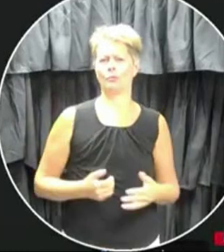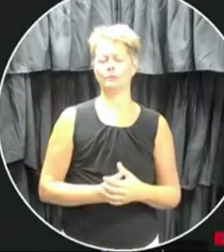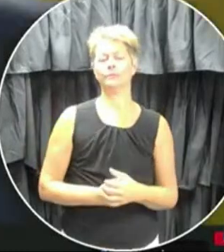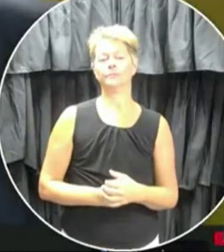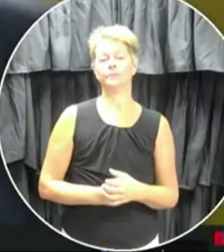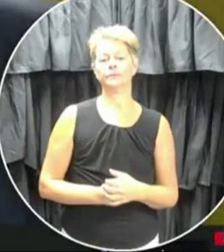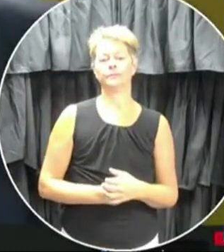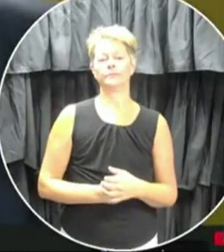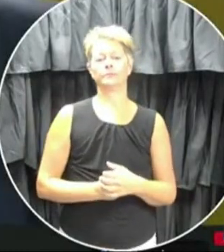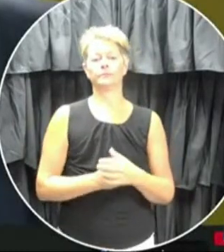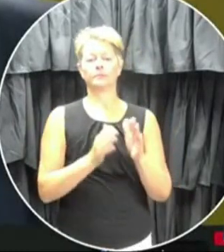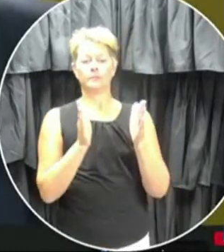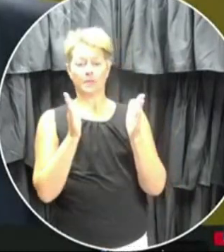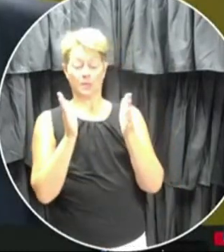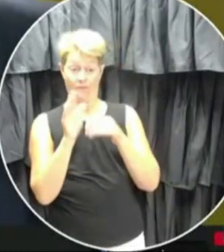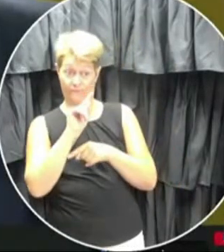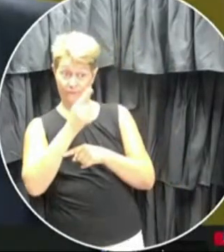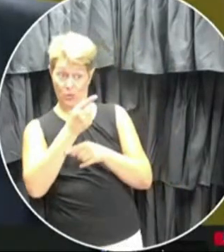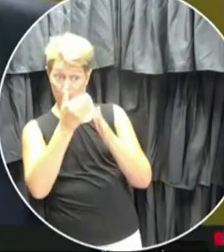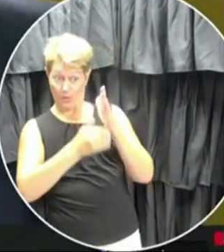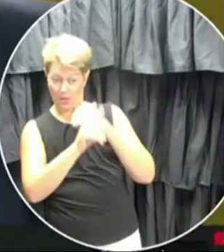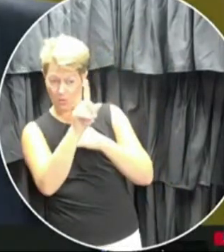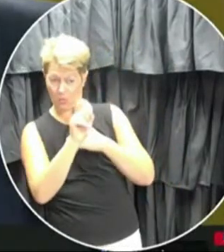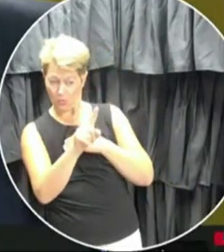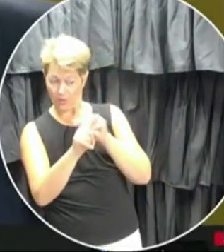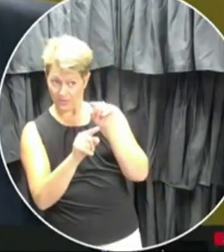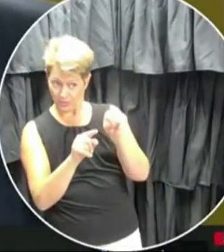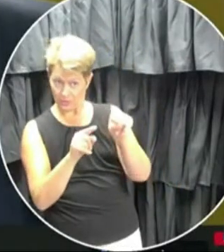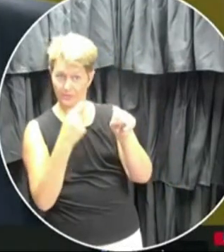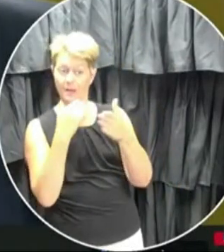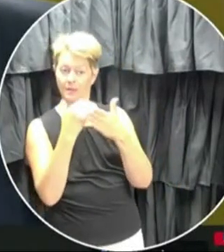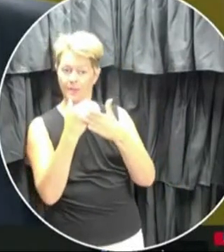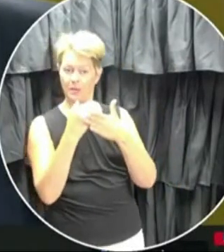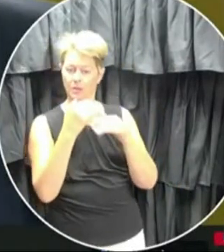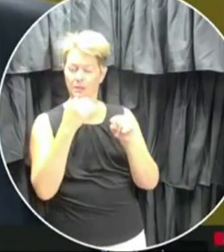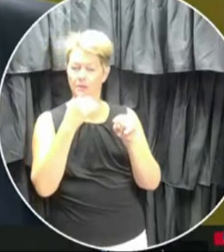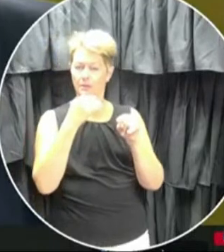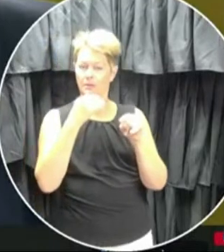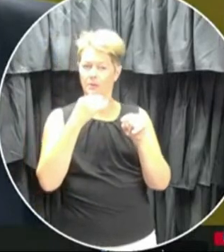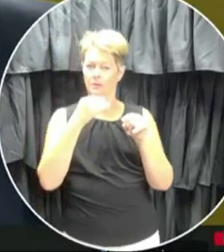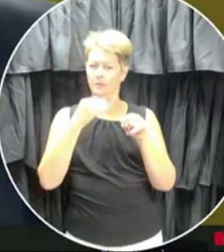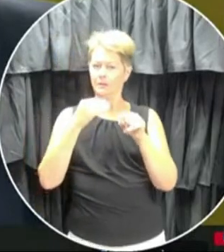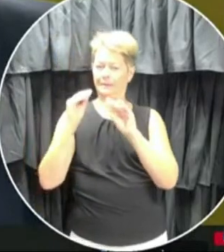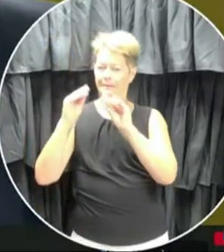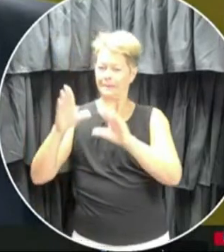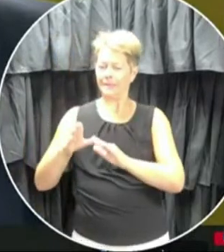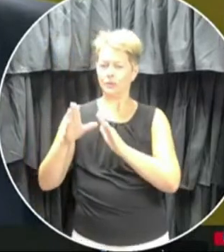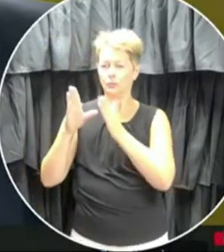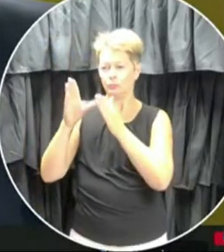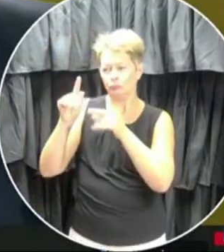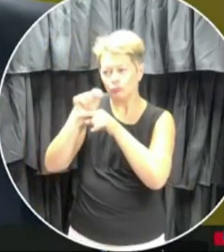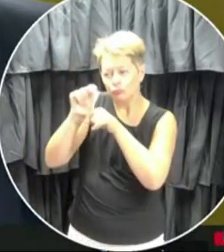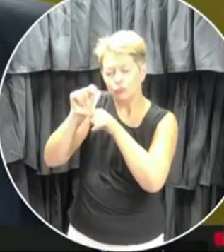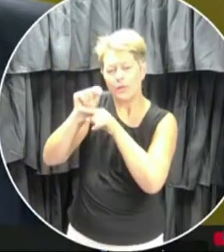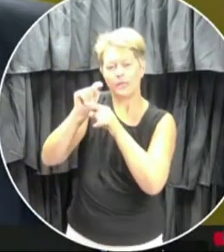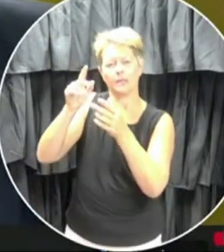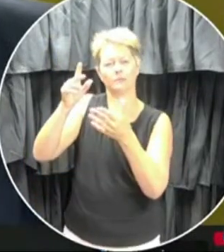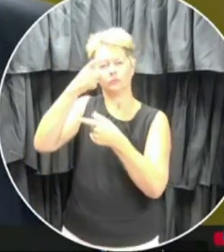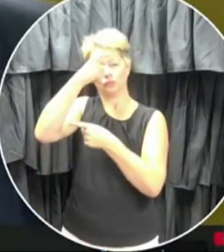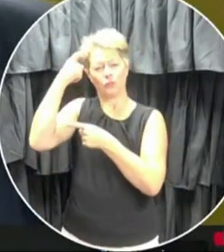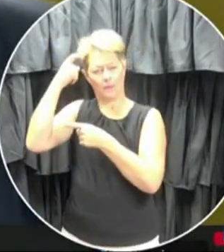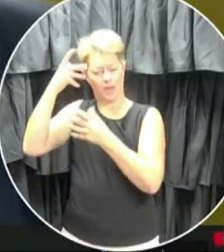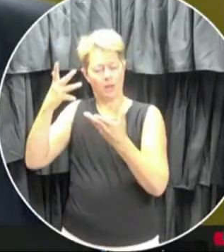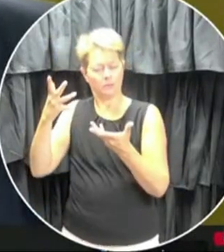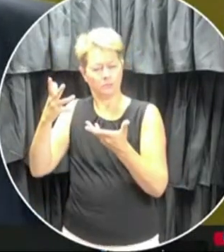So reference to your first question, regard to trauma informed practice that that will be part of the professional learning